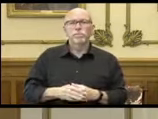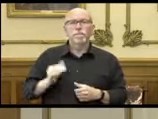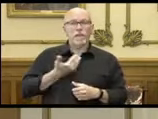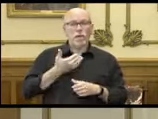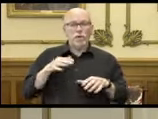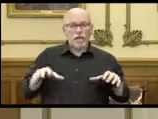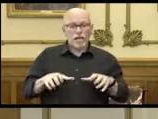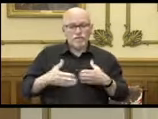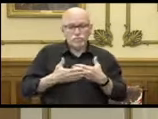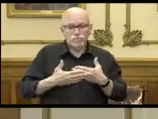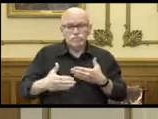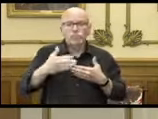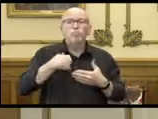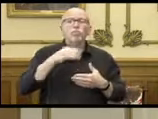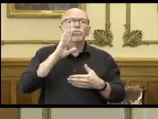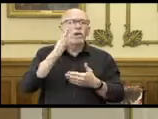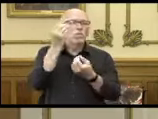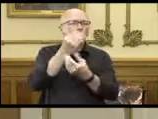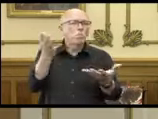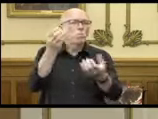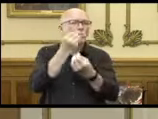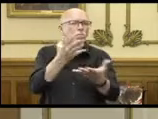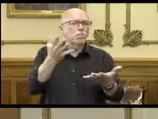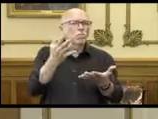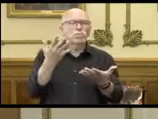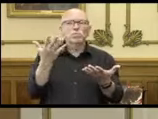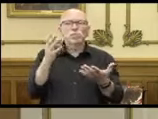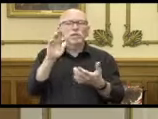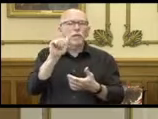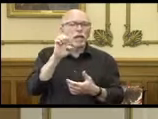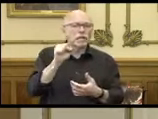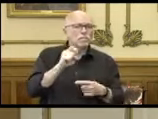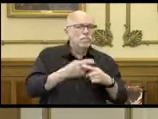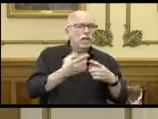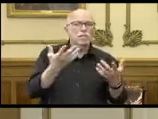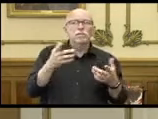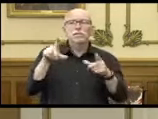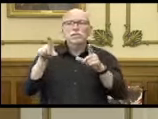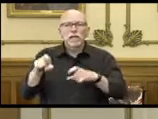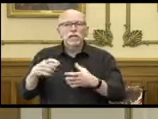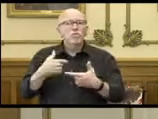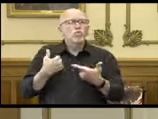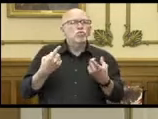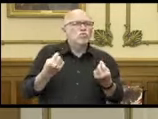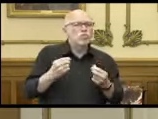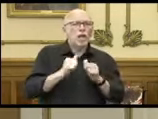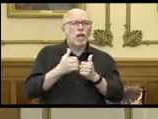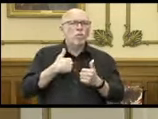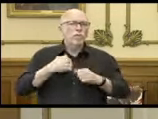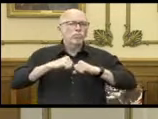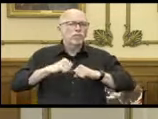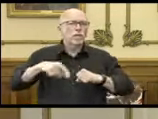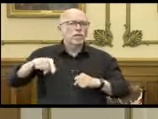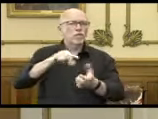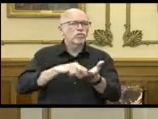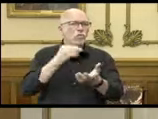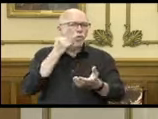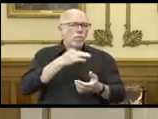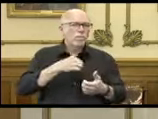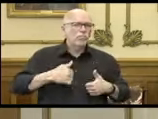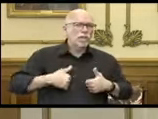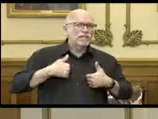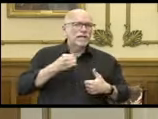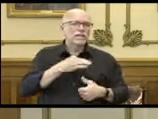forward, we will continue to update you on cases, on testing, and what we're doing to protect nursing home residents and staff.